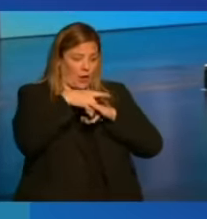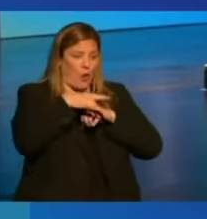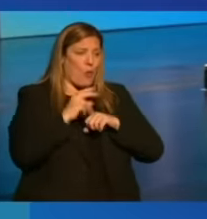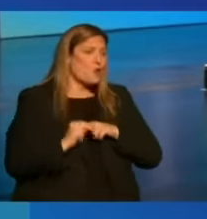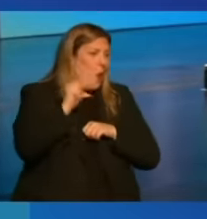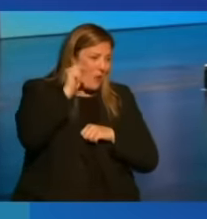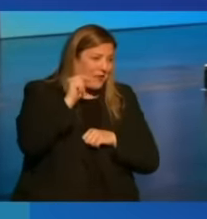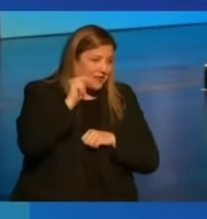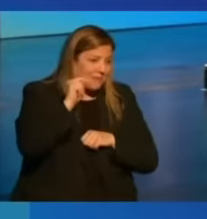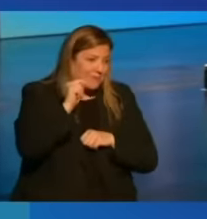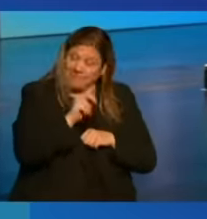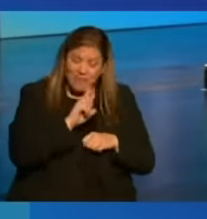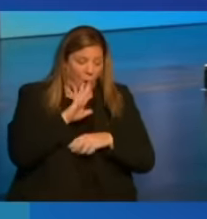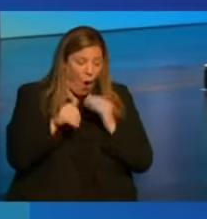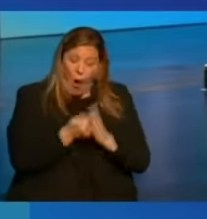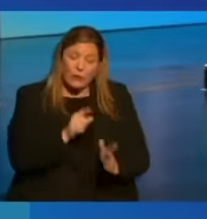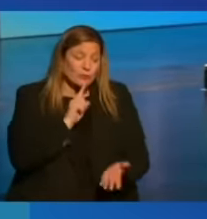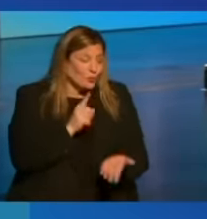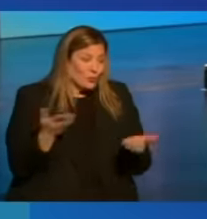All true.